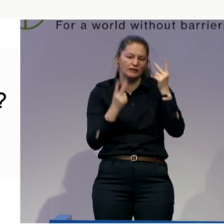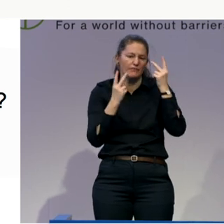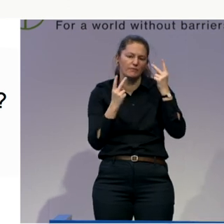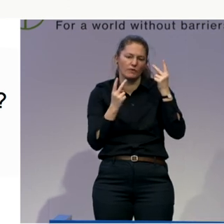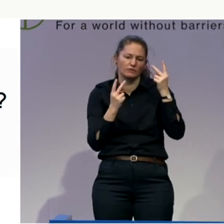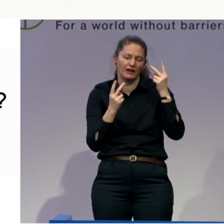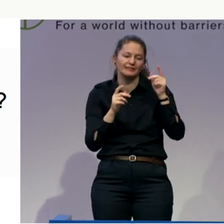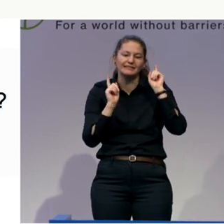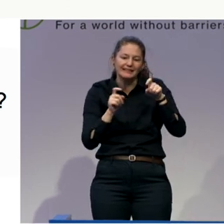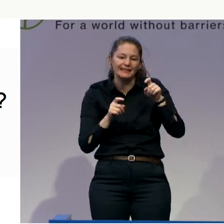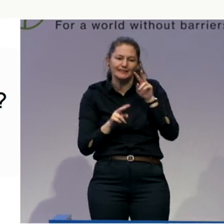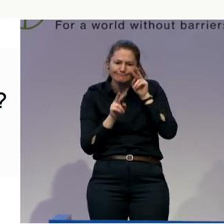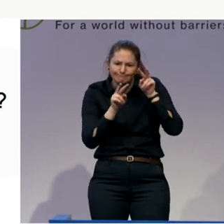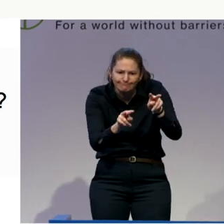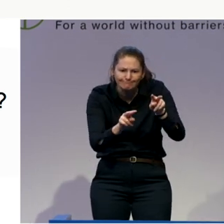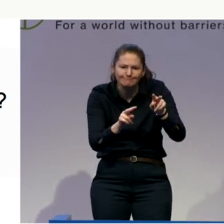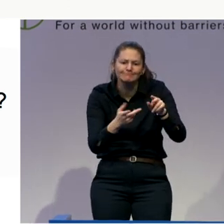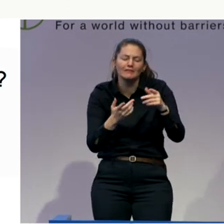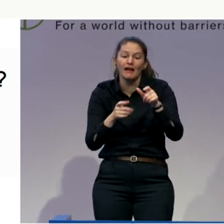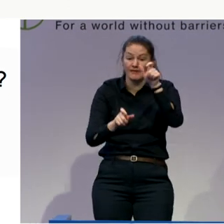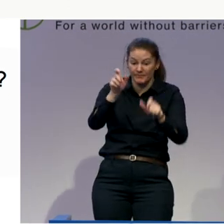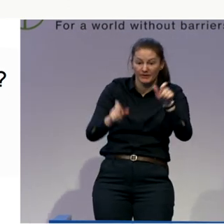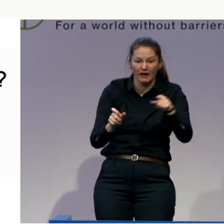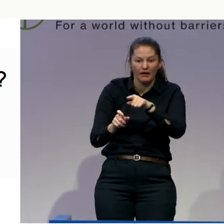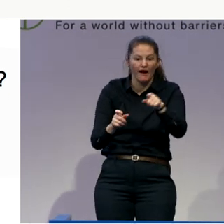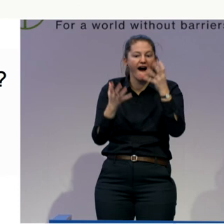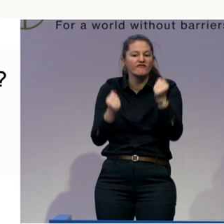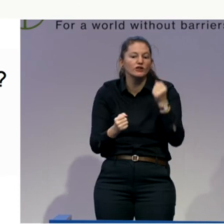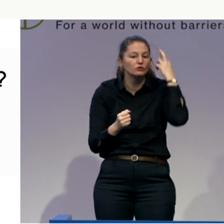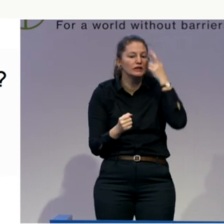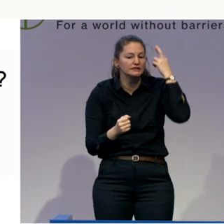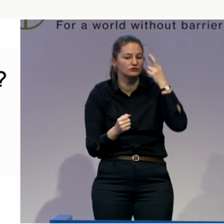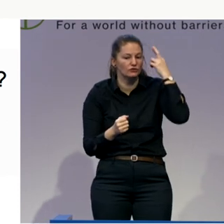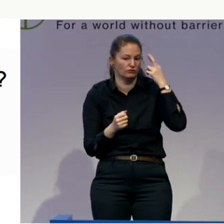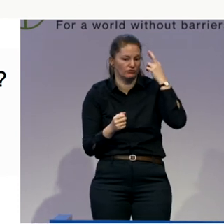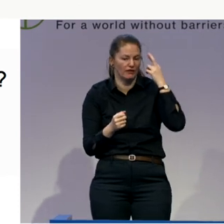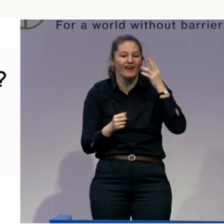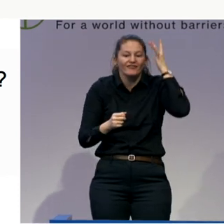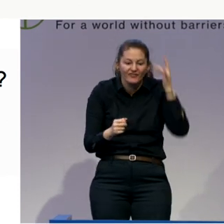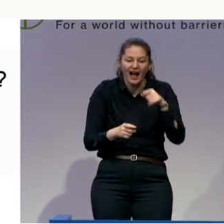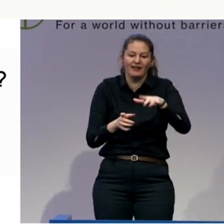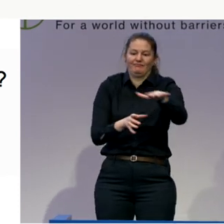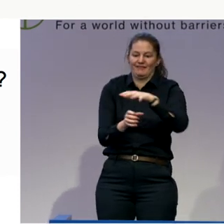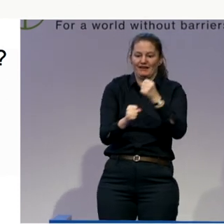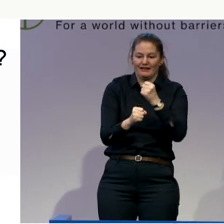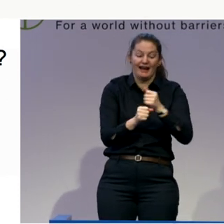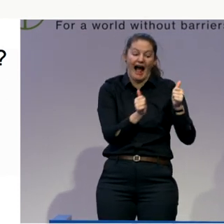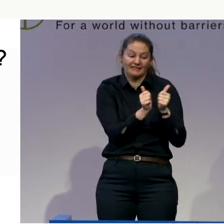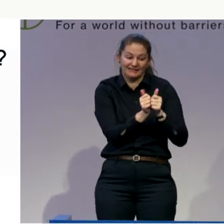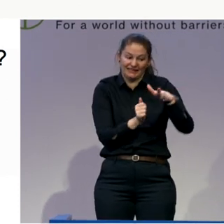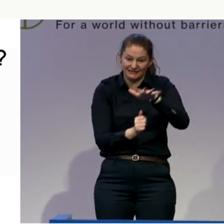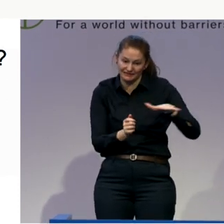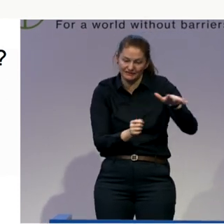different reasons. They're often not paid as much as they might in other sectors, but they have got a